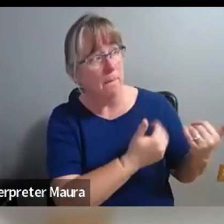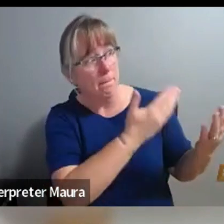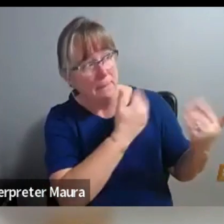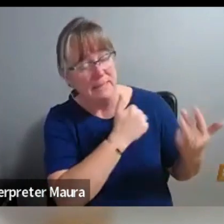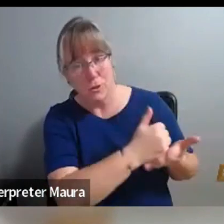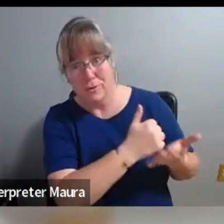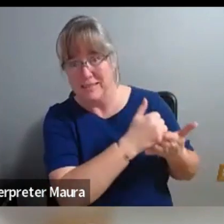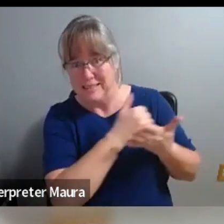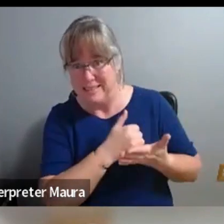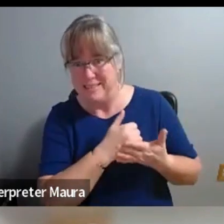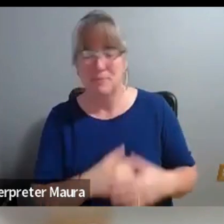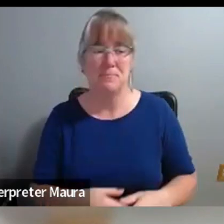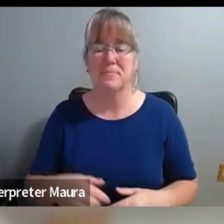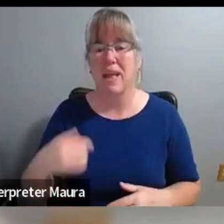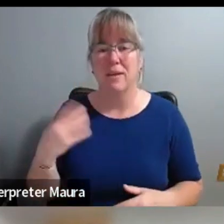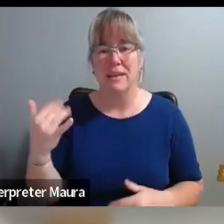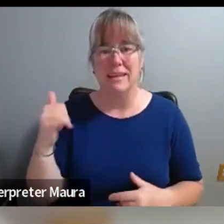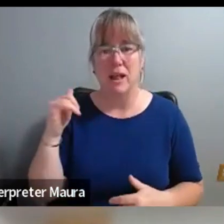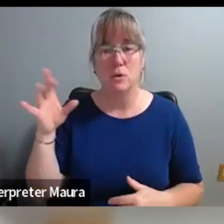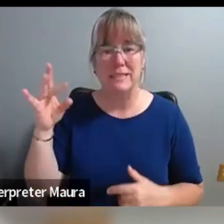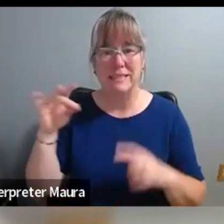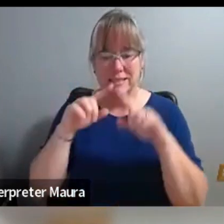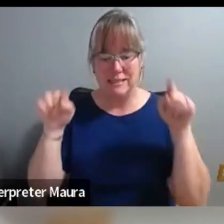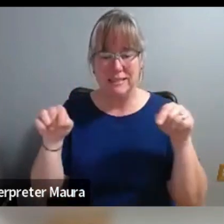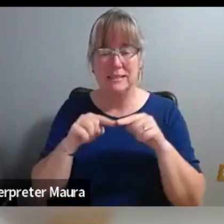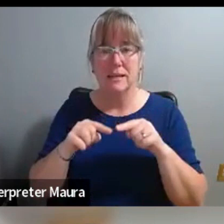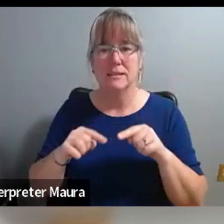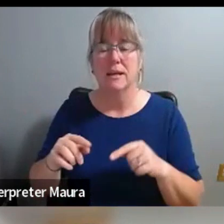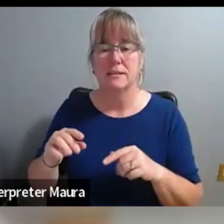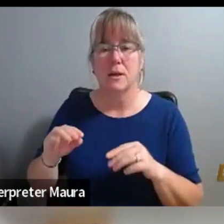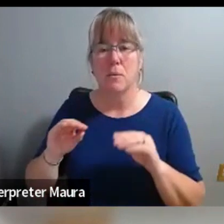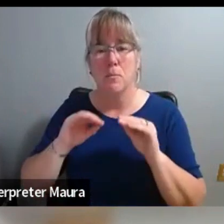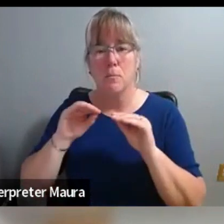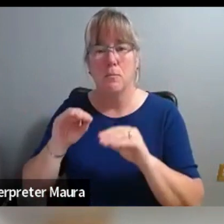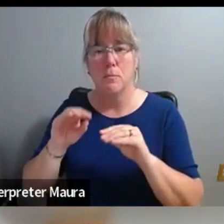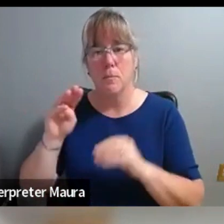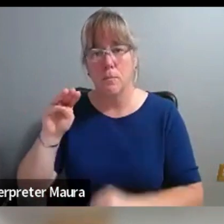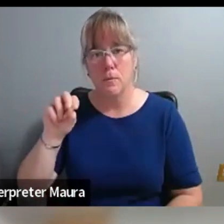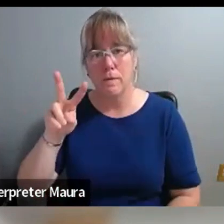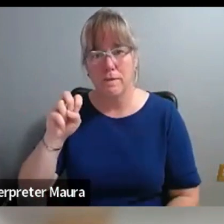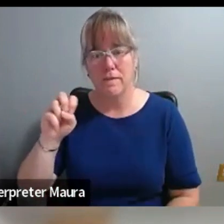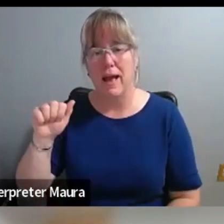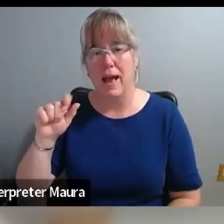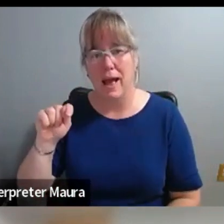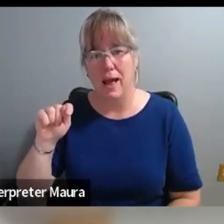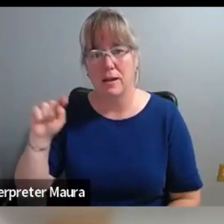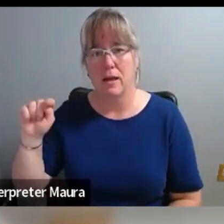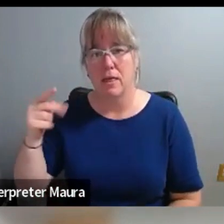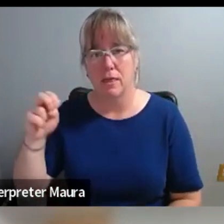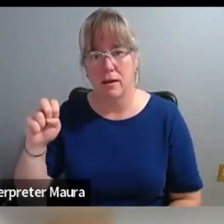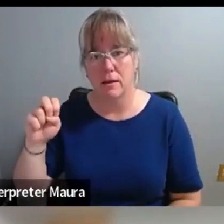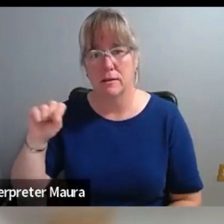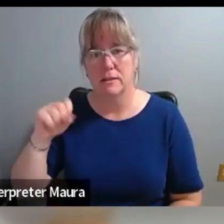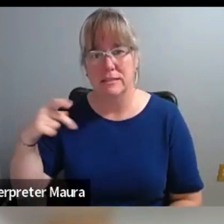There's a post it I have actually above my desk that says move at the speed of trust, and it came out of this project. Because it was that